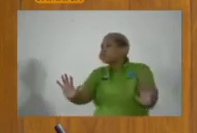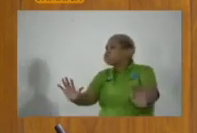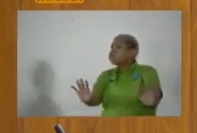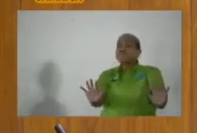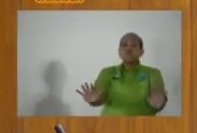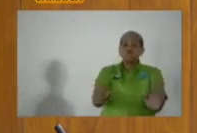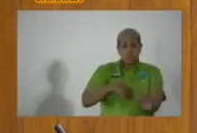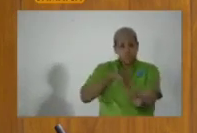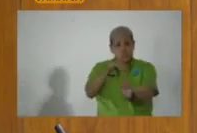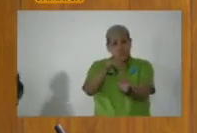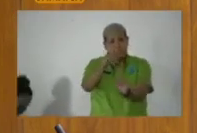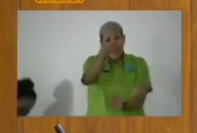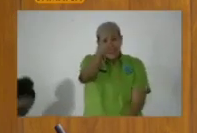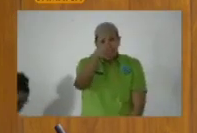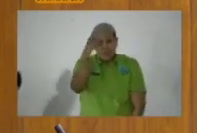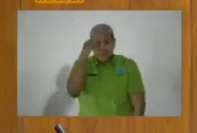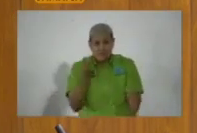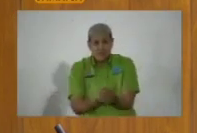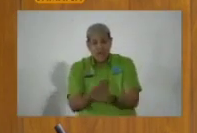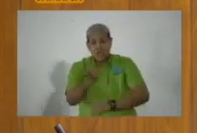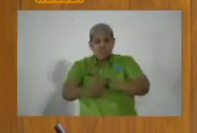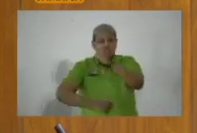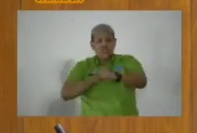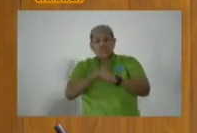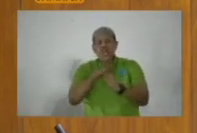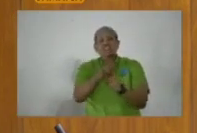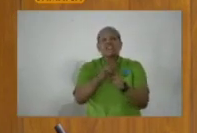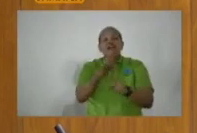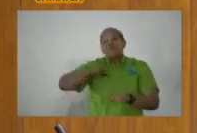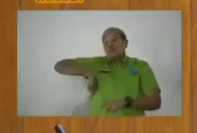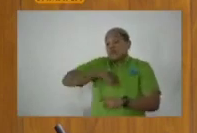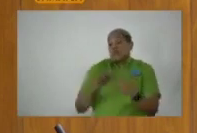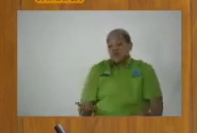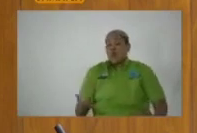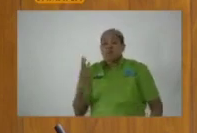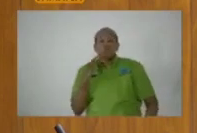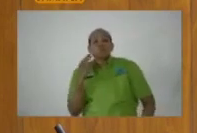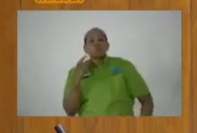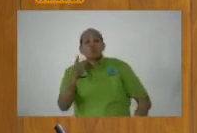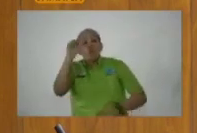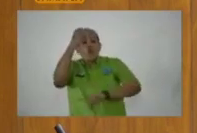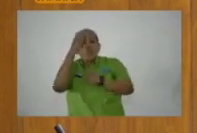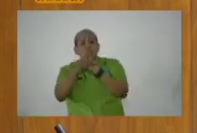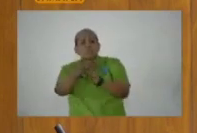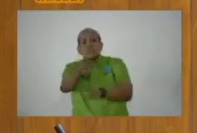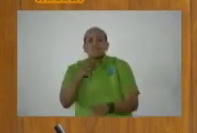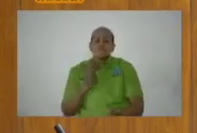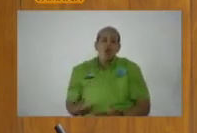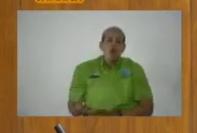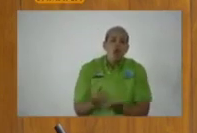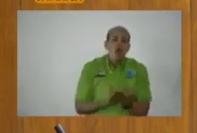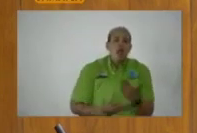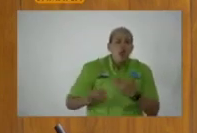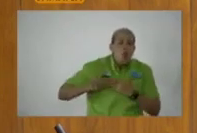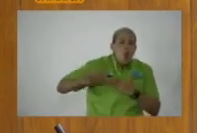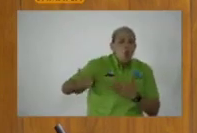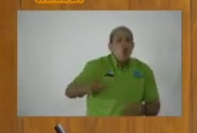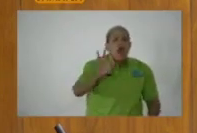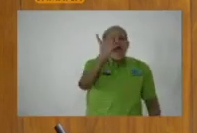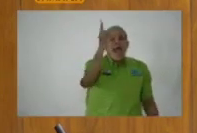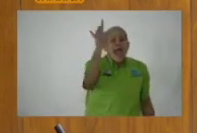me remind you, for the fiscal year that we are in, the government has collected over